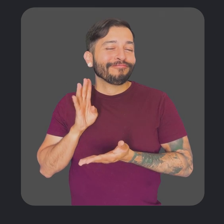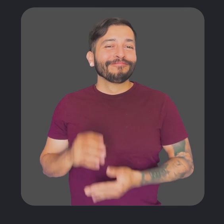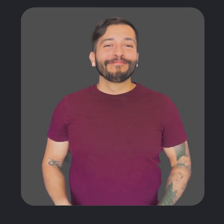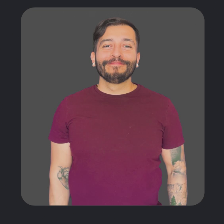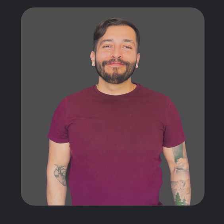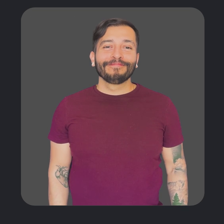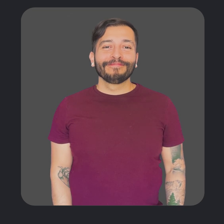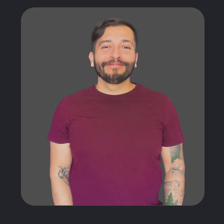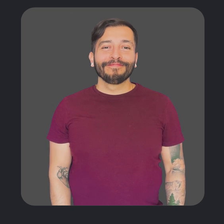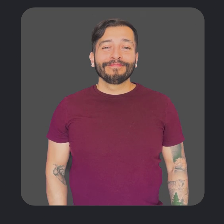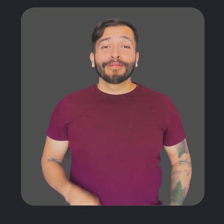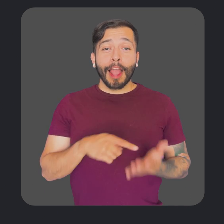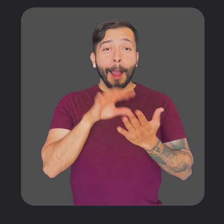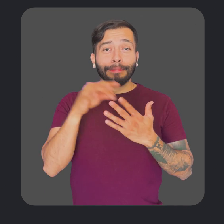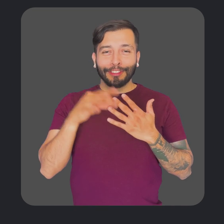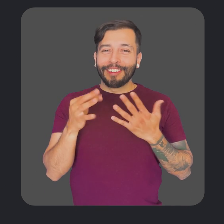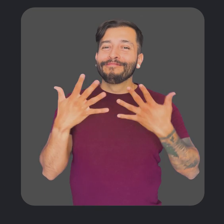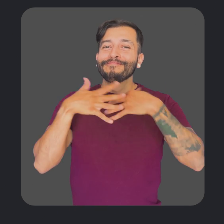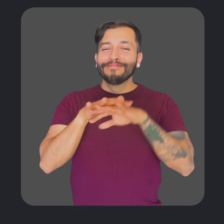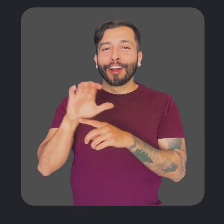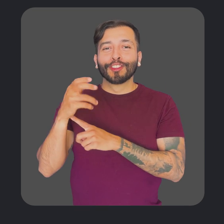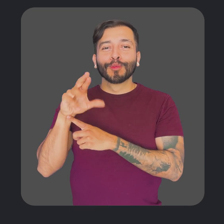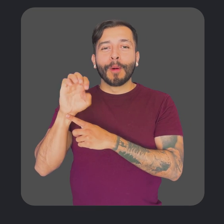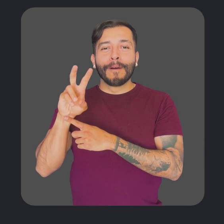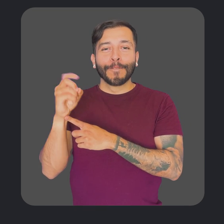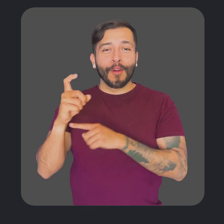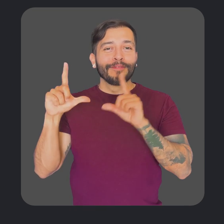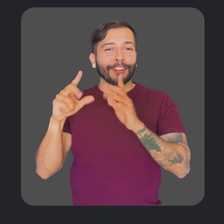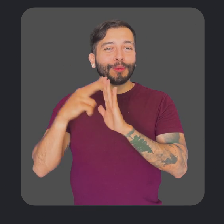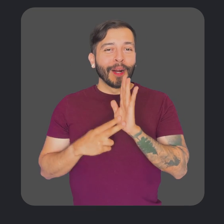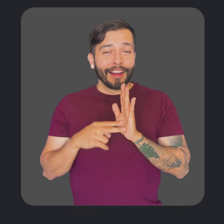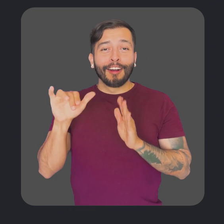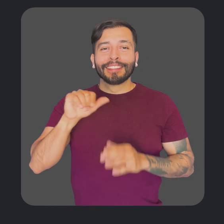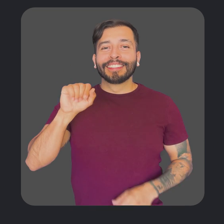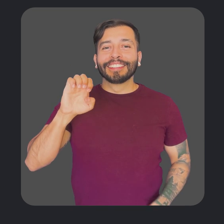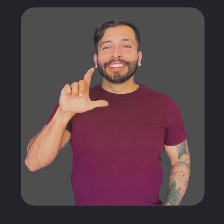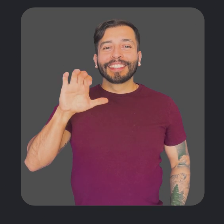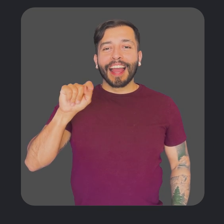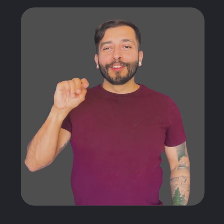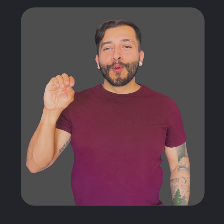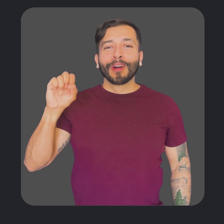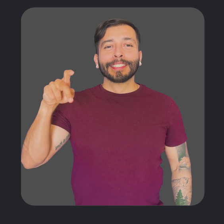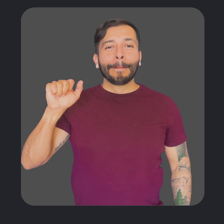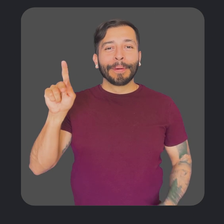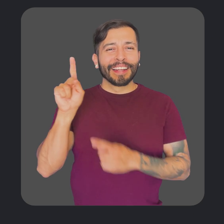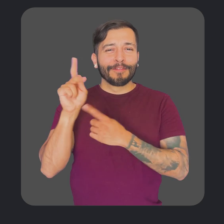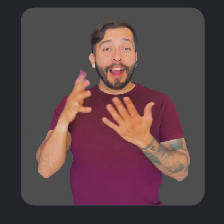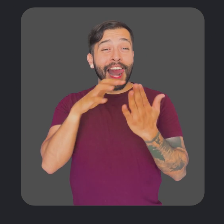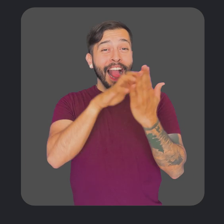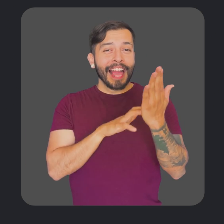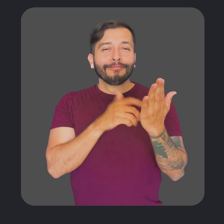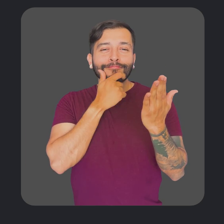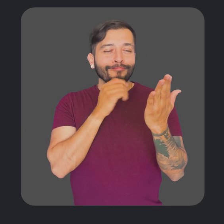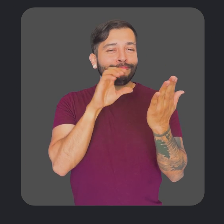content rather than read it. The new voice options can be used with ChromeVox, Chromebook's built-in screen reader, as well as Select to Speak, which